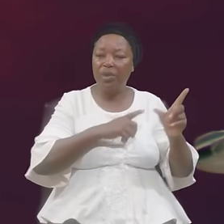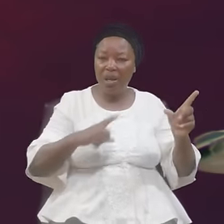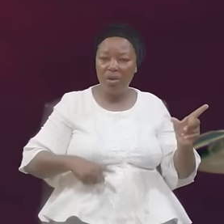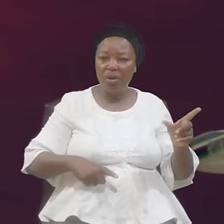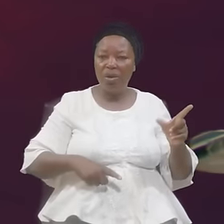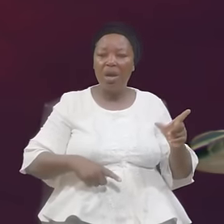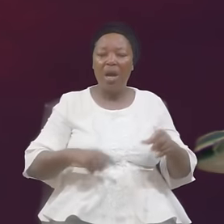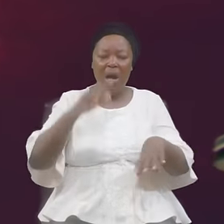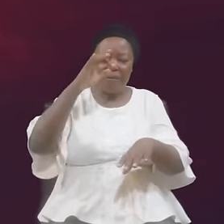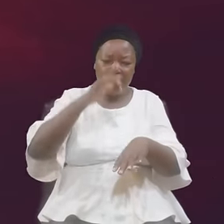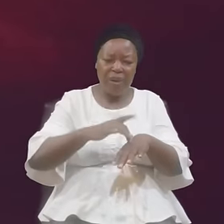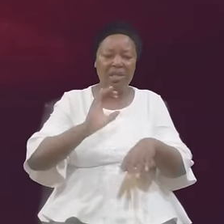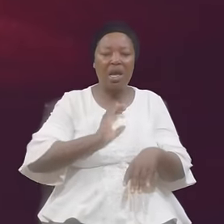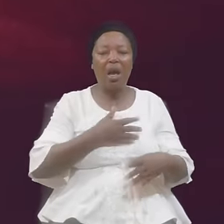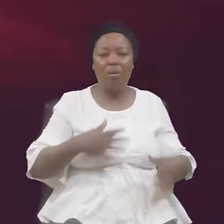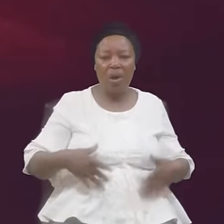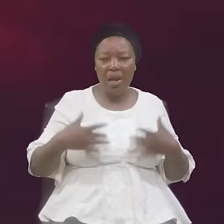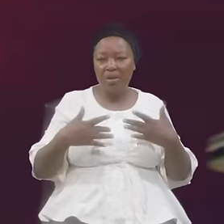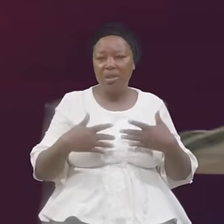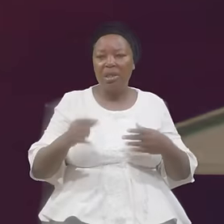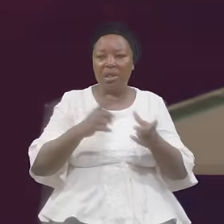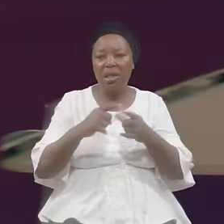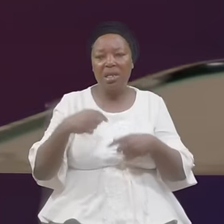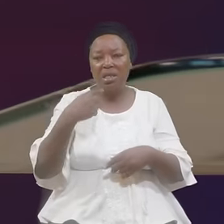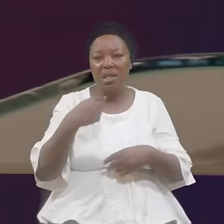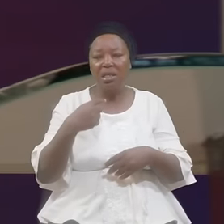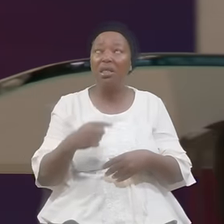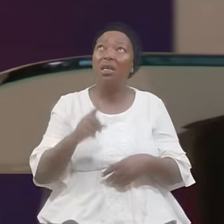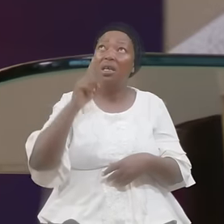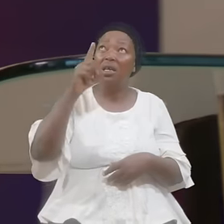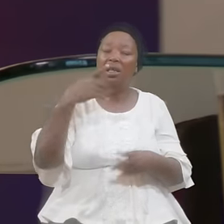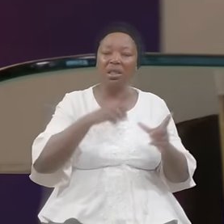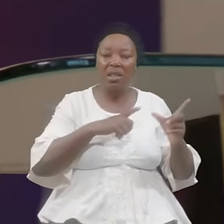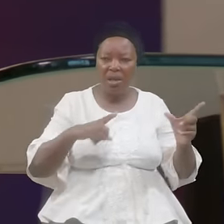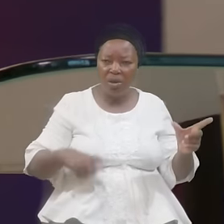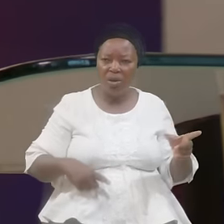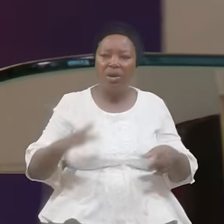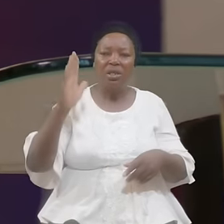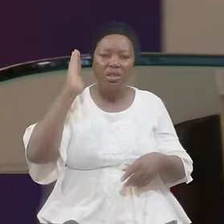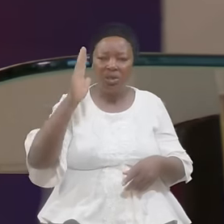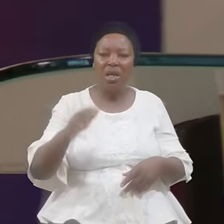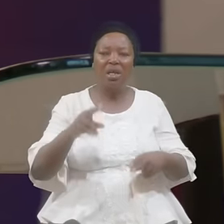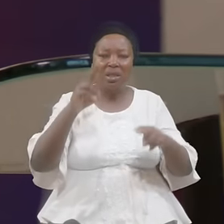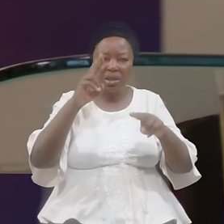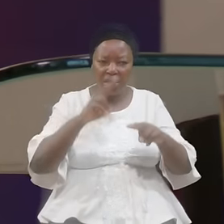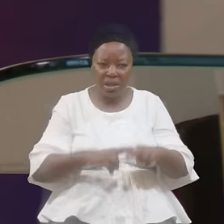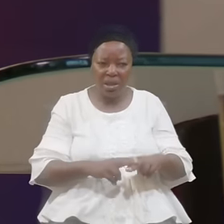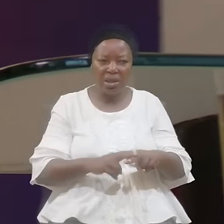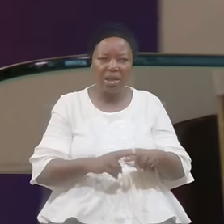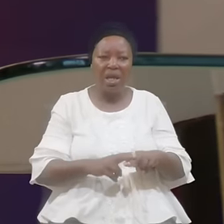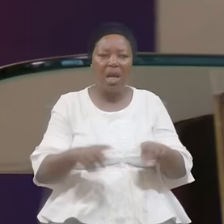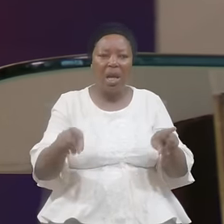Affects Our Lives It Says He The Lord Shall Seat As A